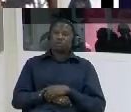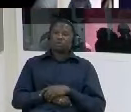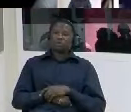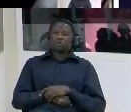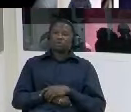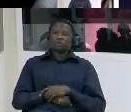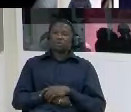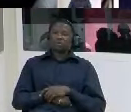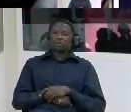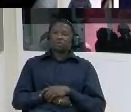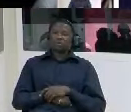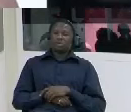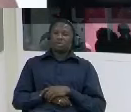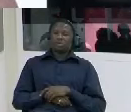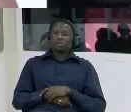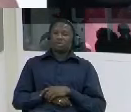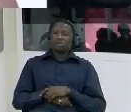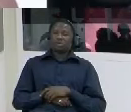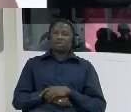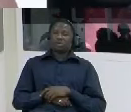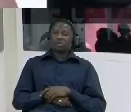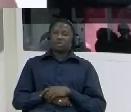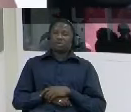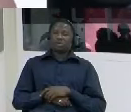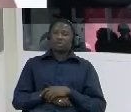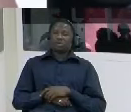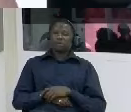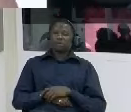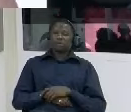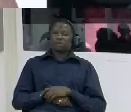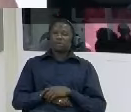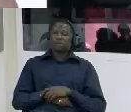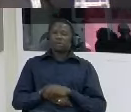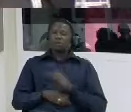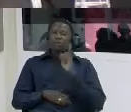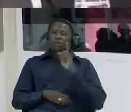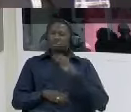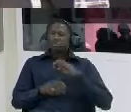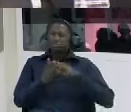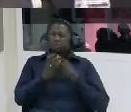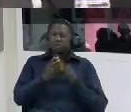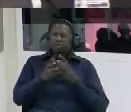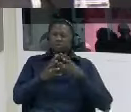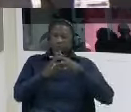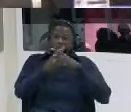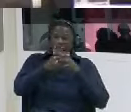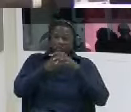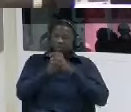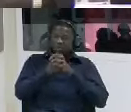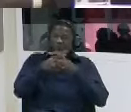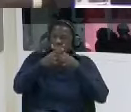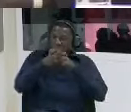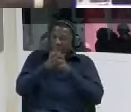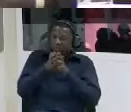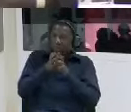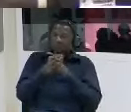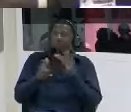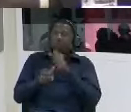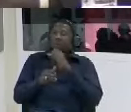yes sorry would that be um conspiracy to treason exactly conspiracy to commit treason yeah